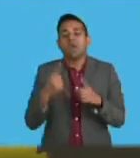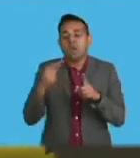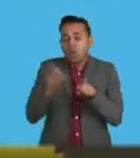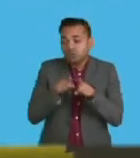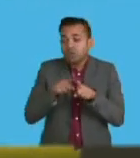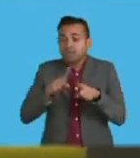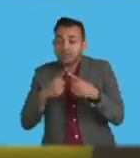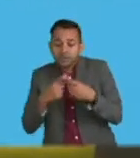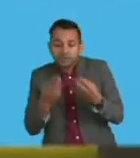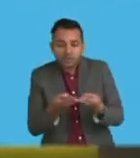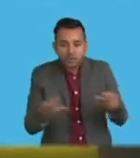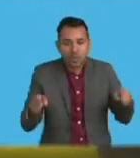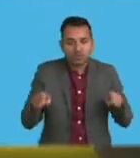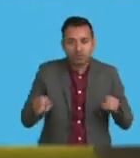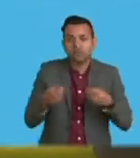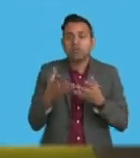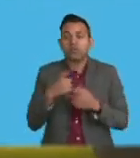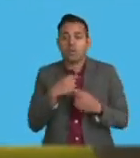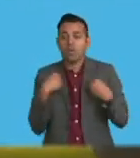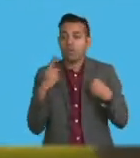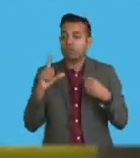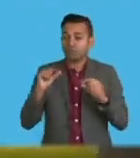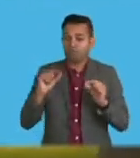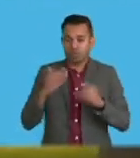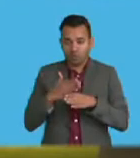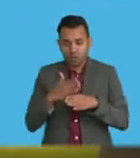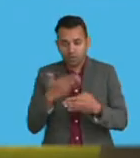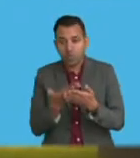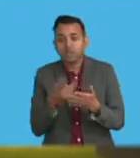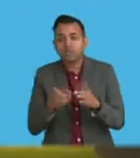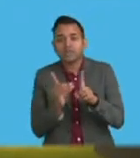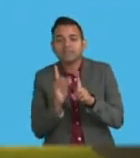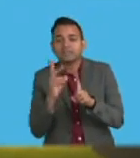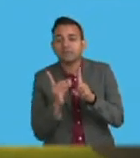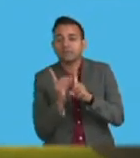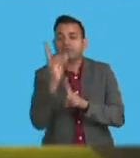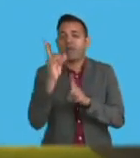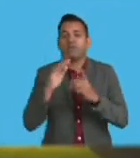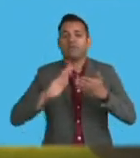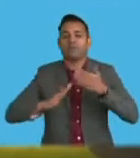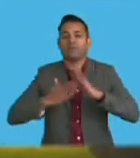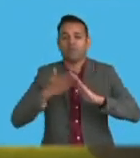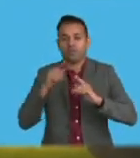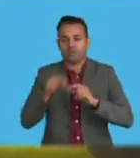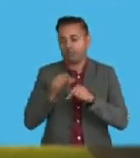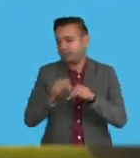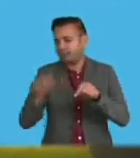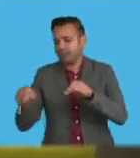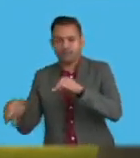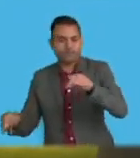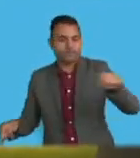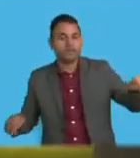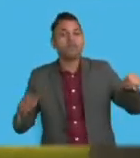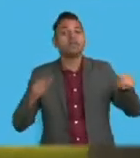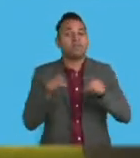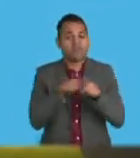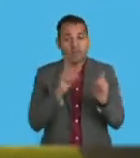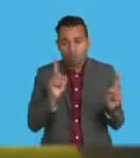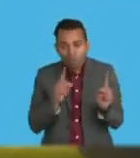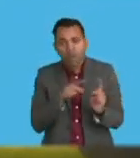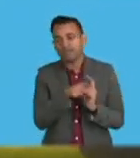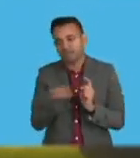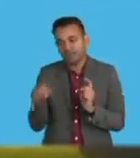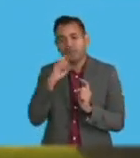on phase 2 of the development of these particular settlements, which will mean that there will be proper water reticulation work,